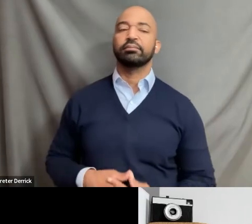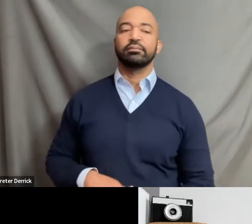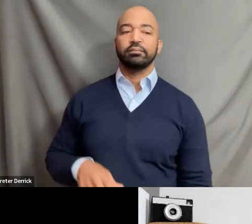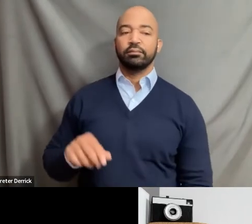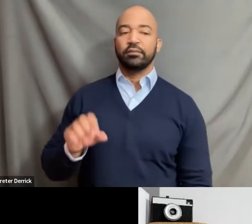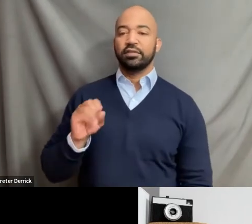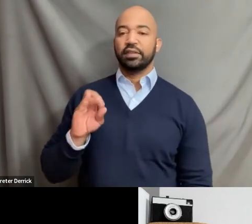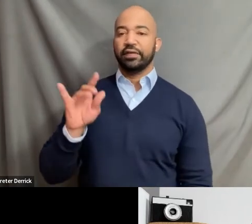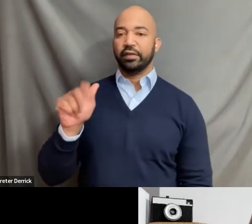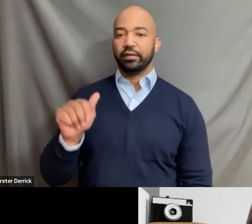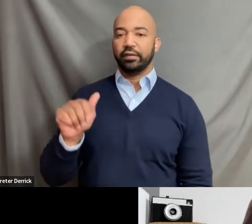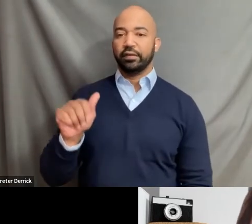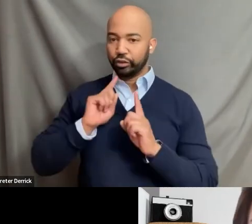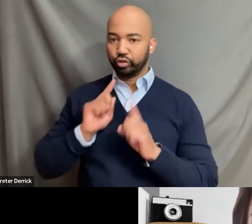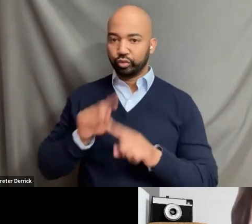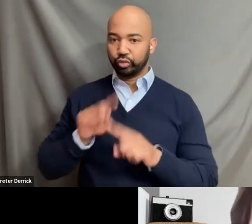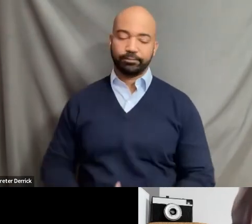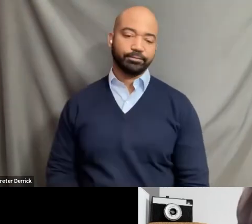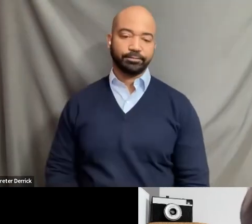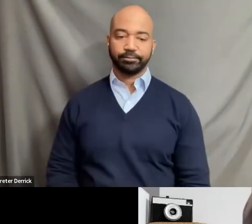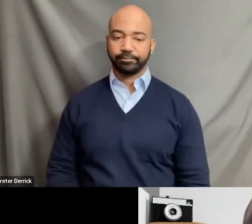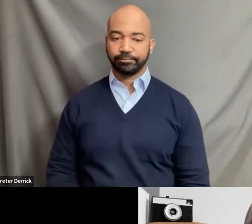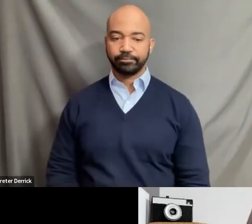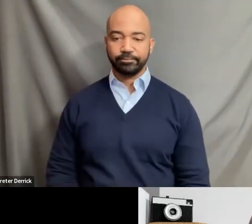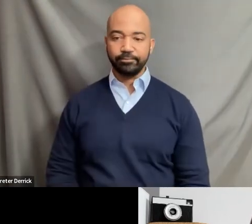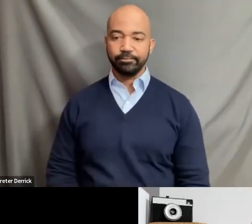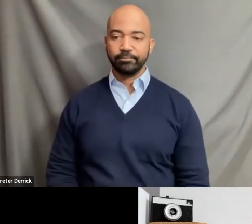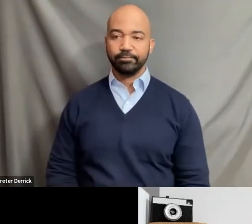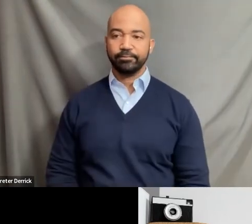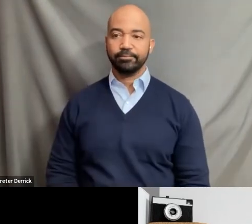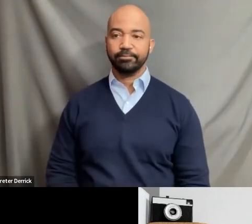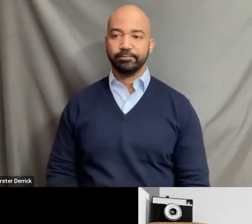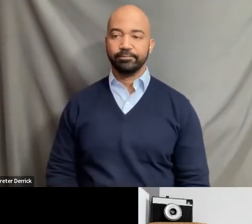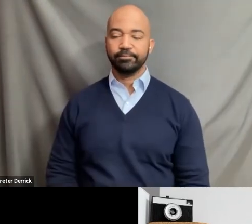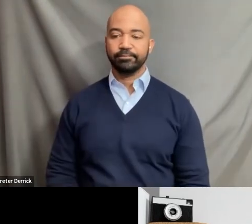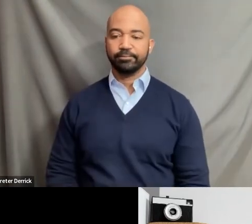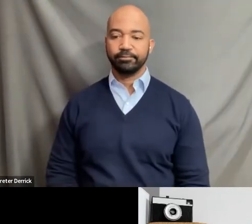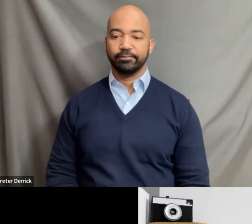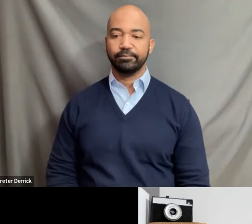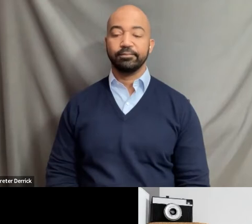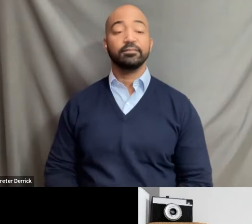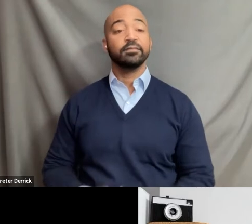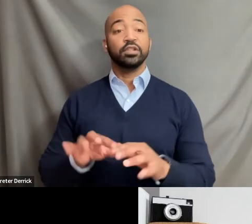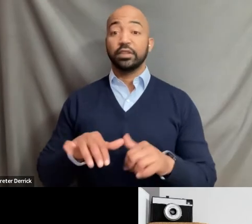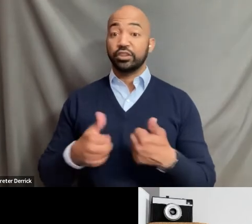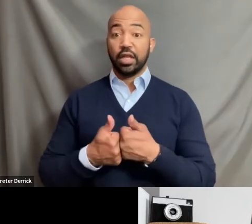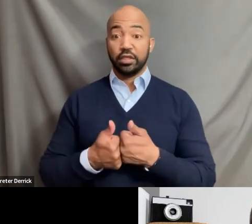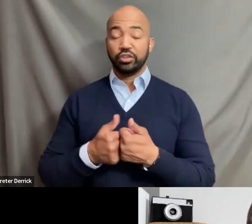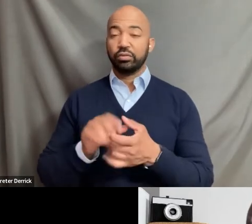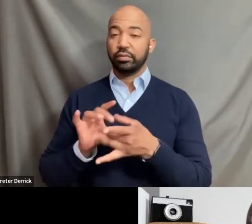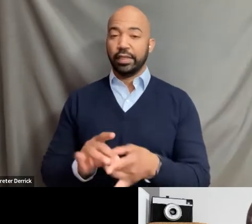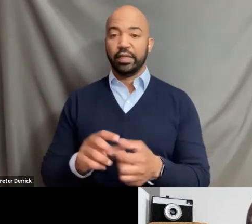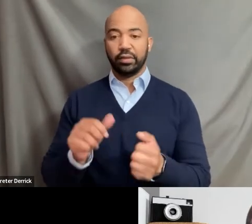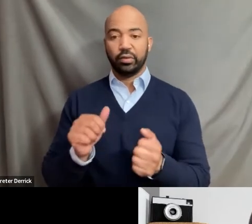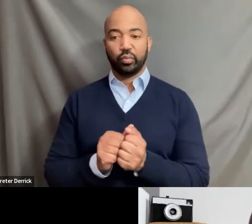Yeah, I think that the challenges will be related to the